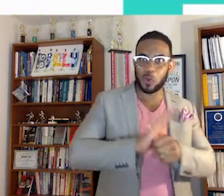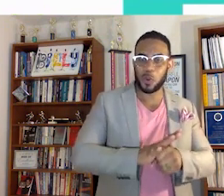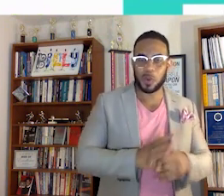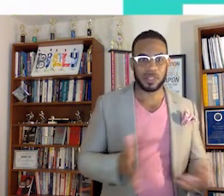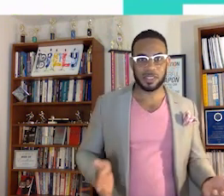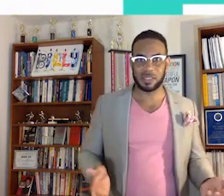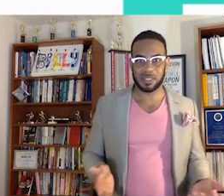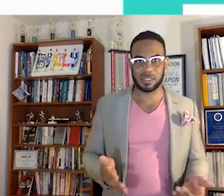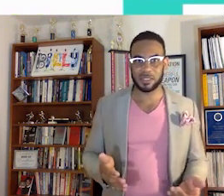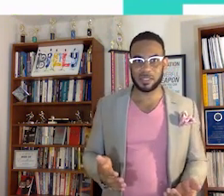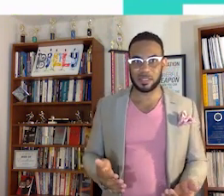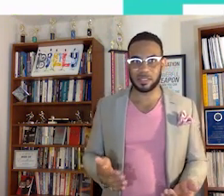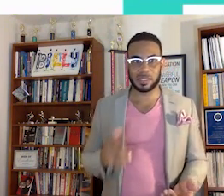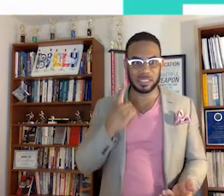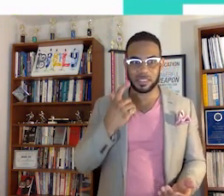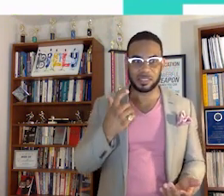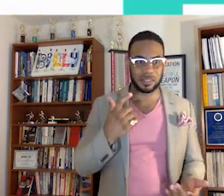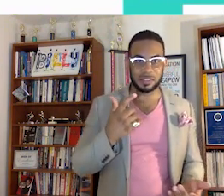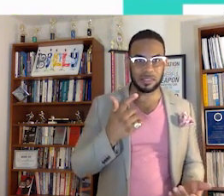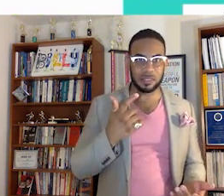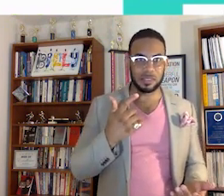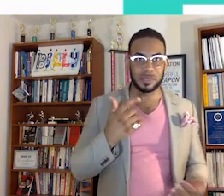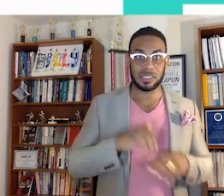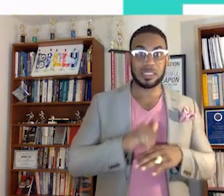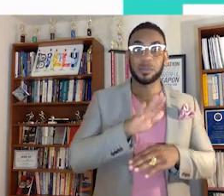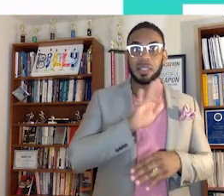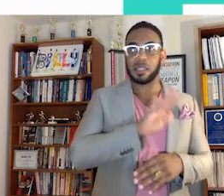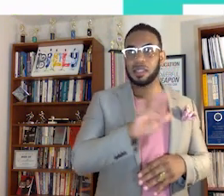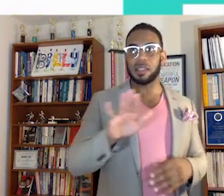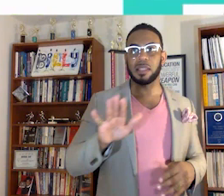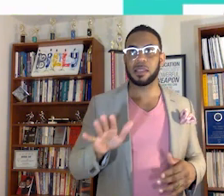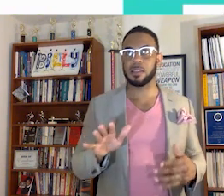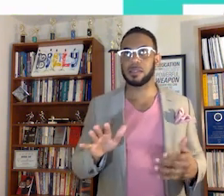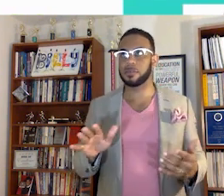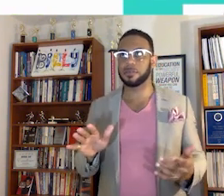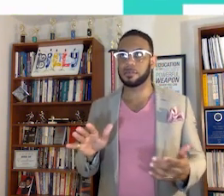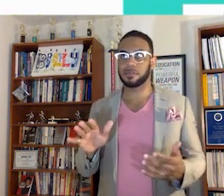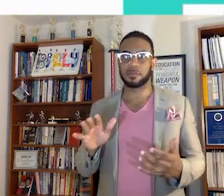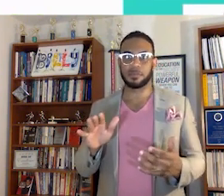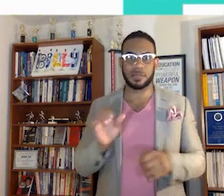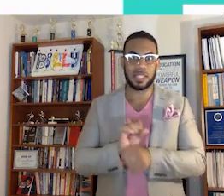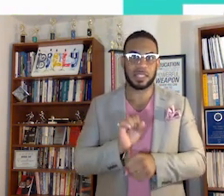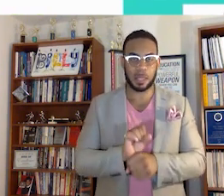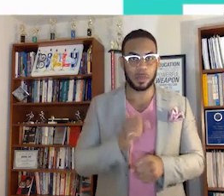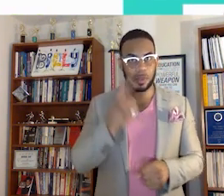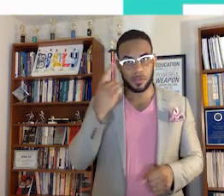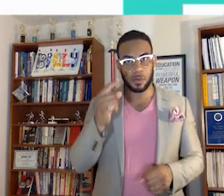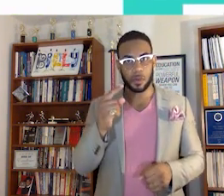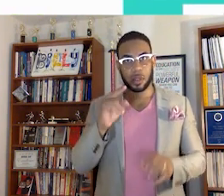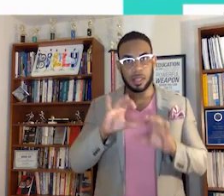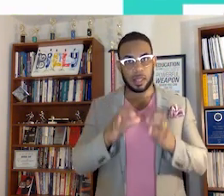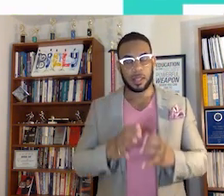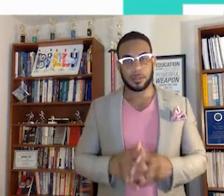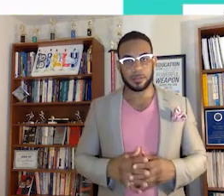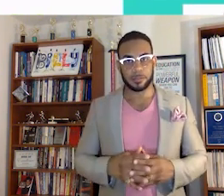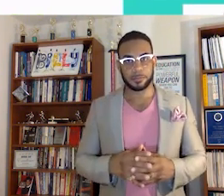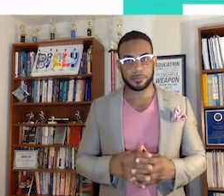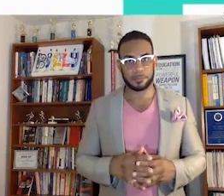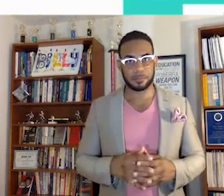just to submit their their assignments for their classes.